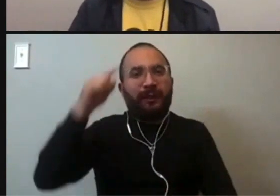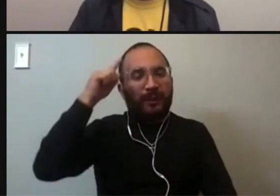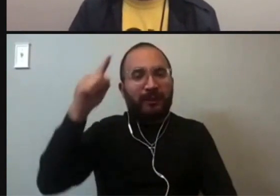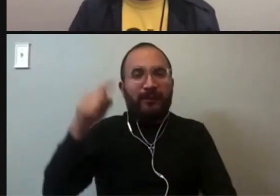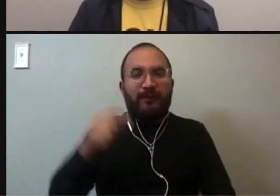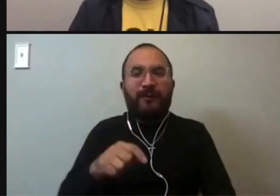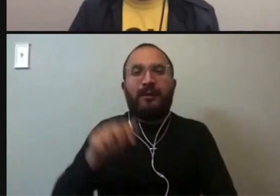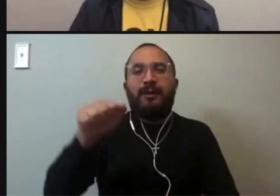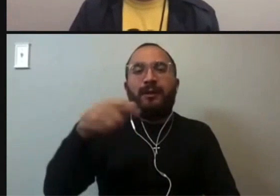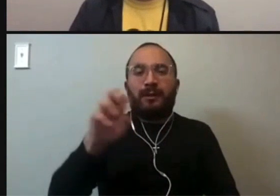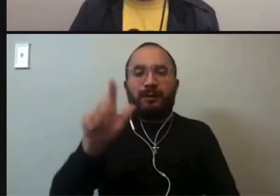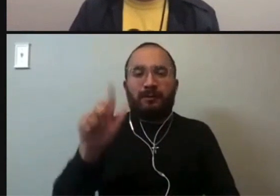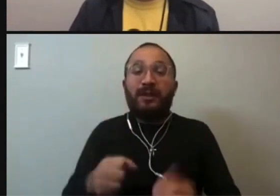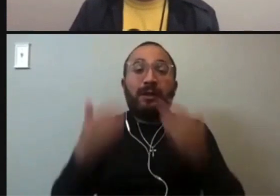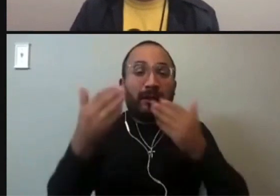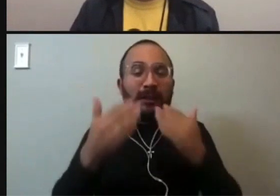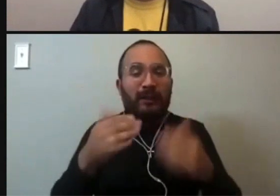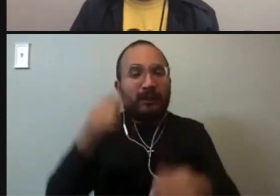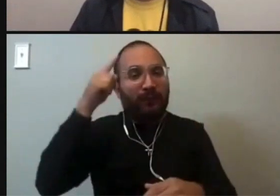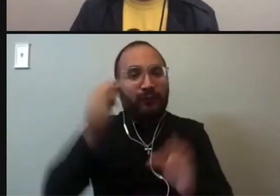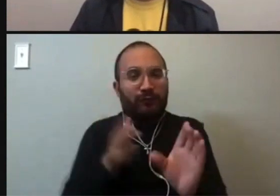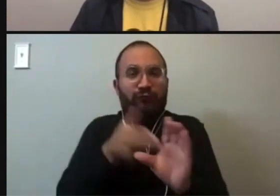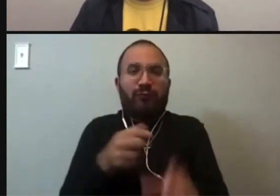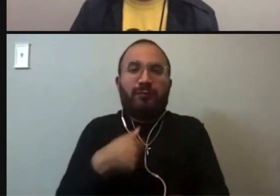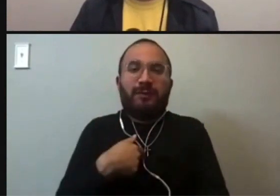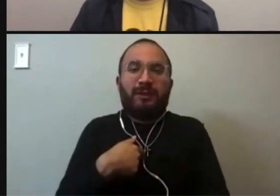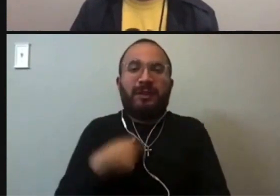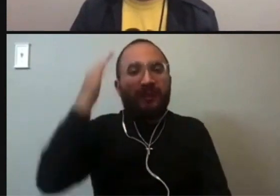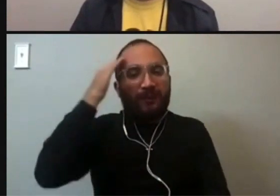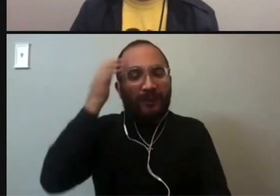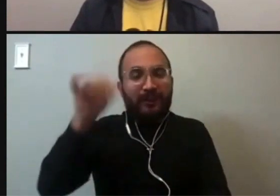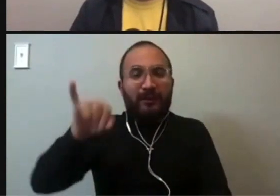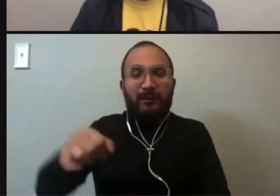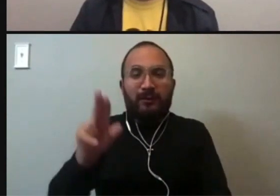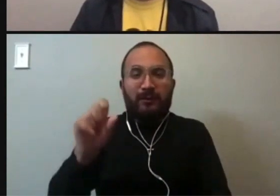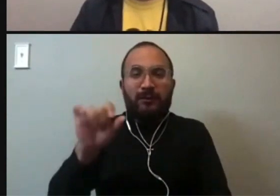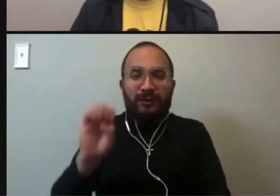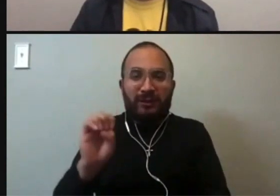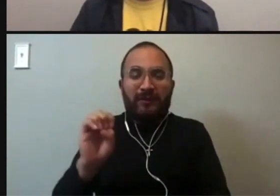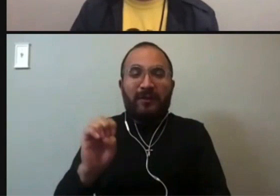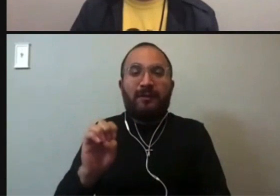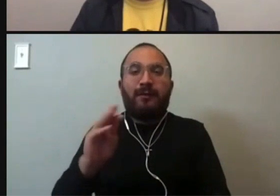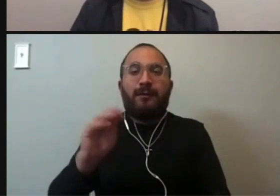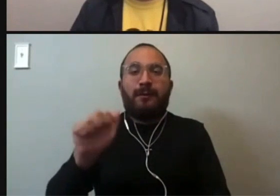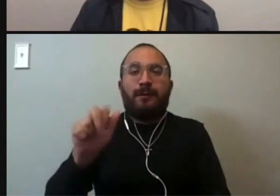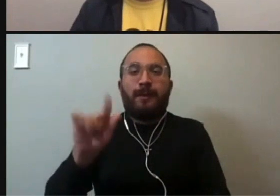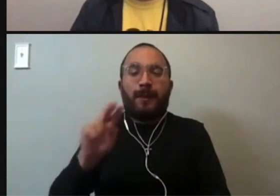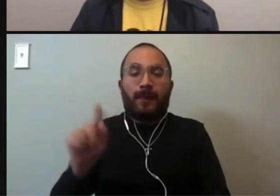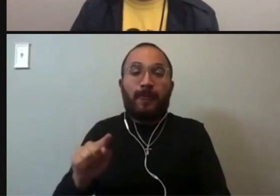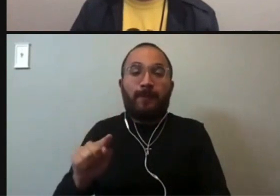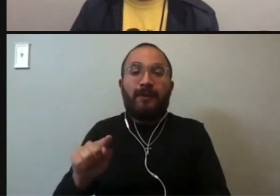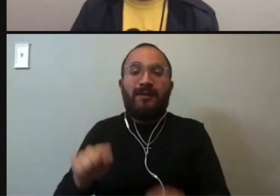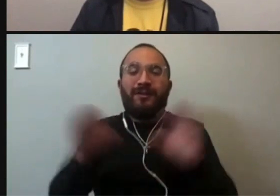Thank you so much for having us here. I know that Justice Martinez is on the road tonight, um, actually doing an in